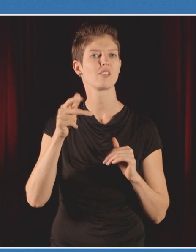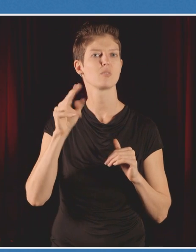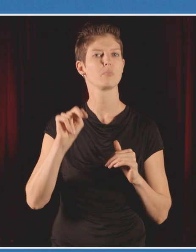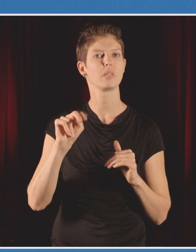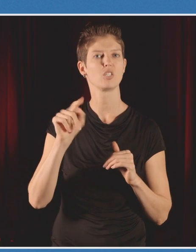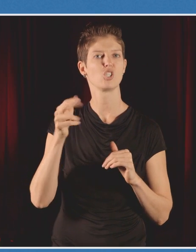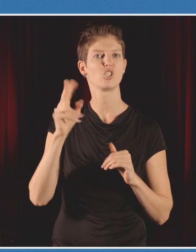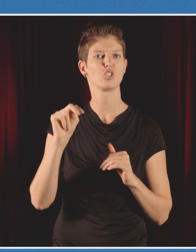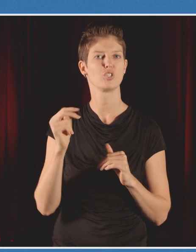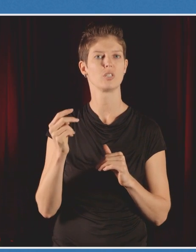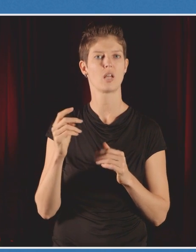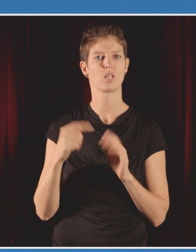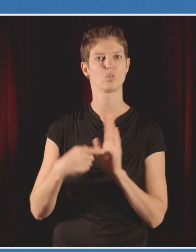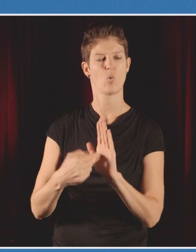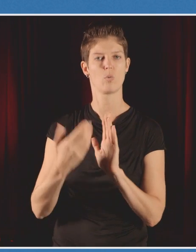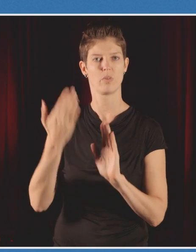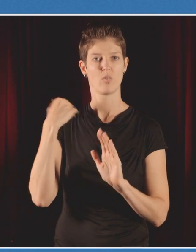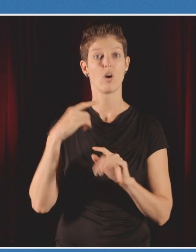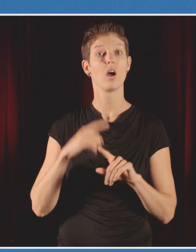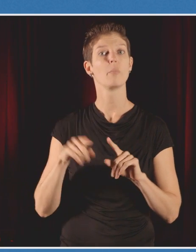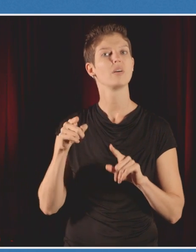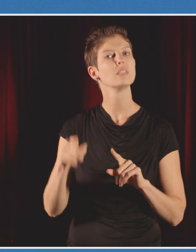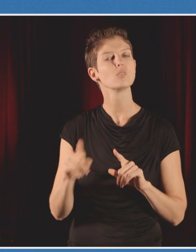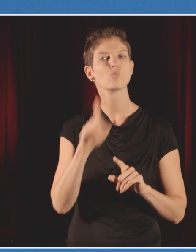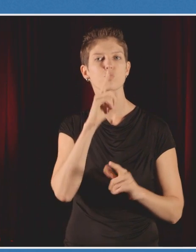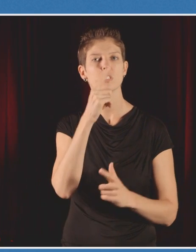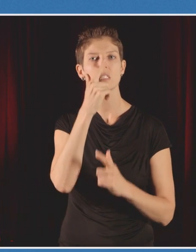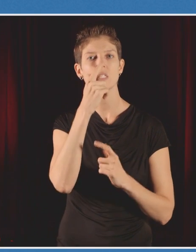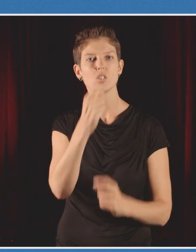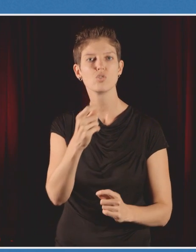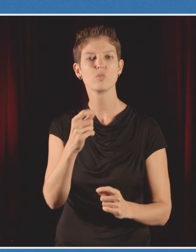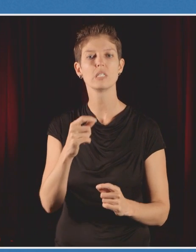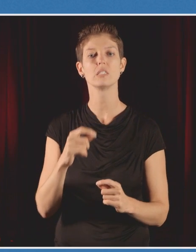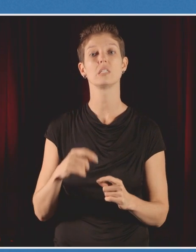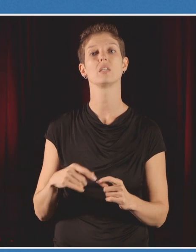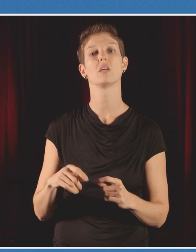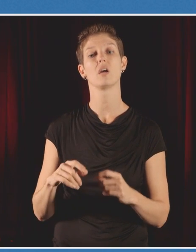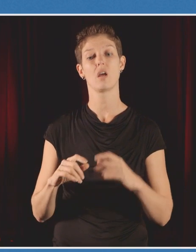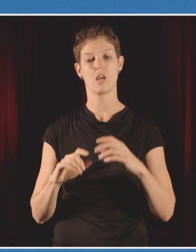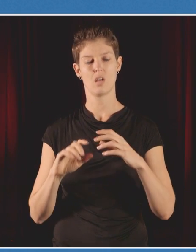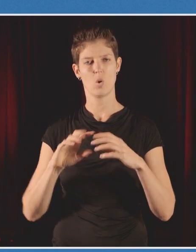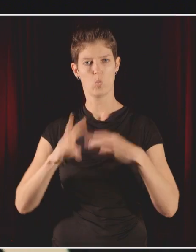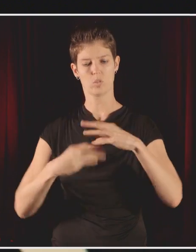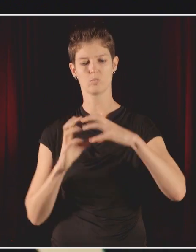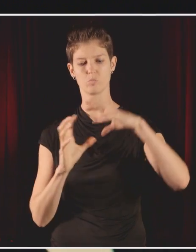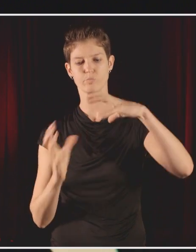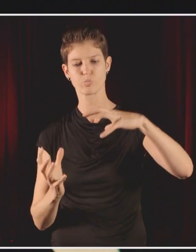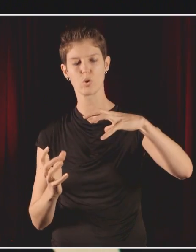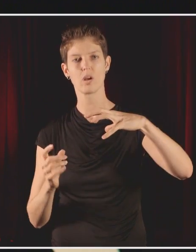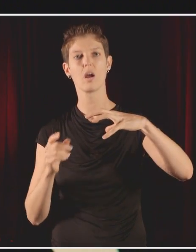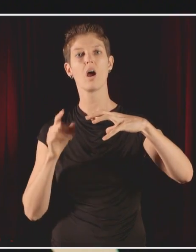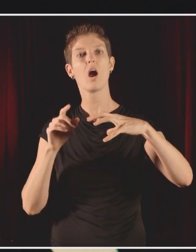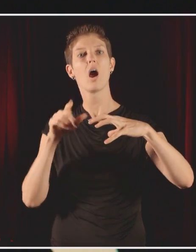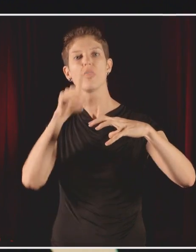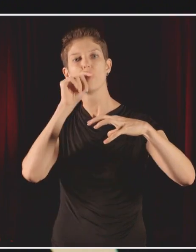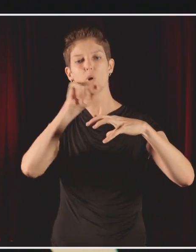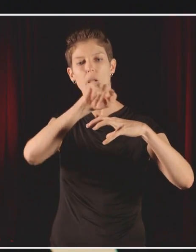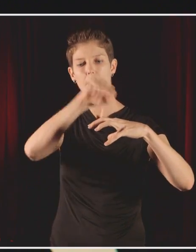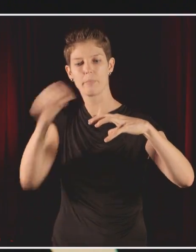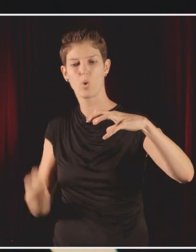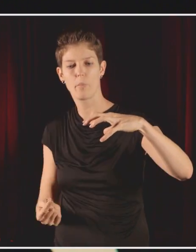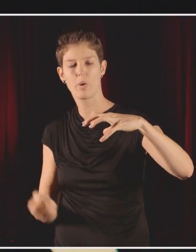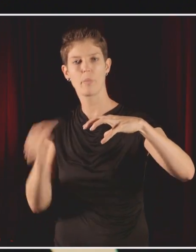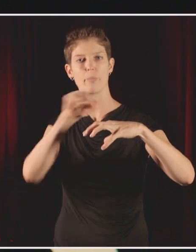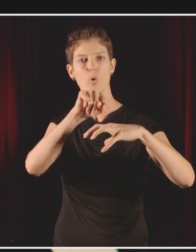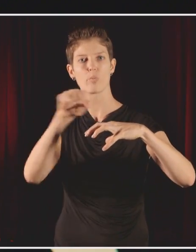bird is extraordinary in its migration, too. It goes from one end of the planet to the other end every single year. It breeds in an Arctic